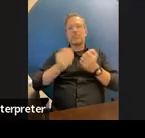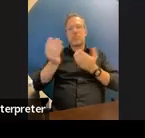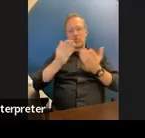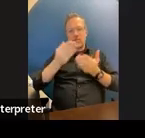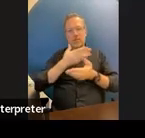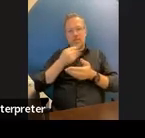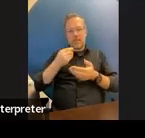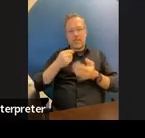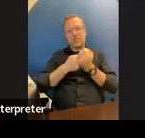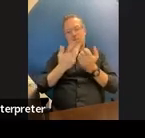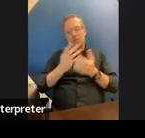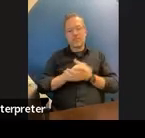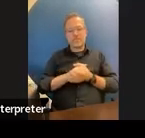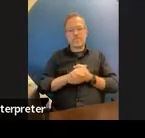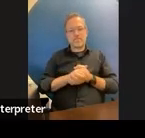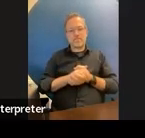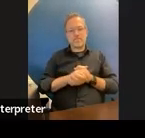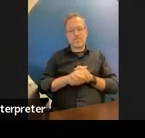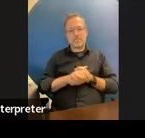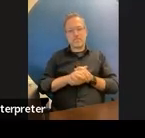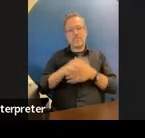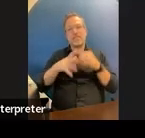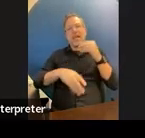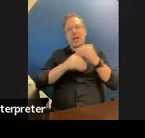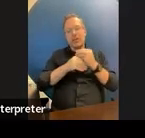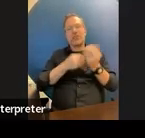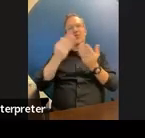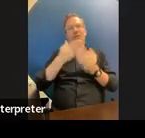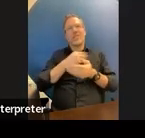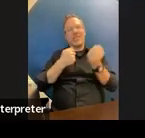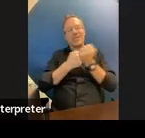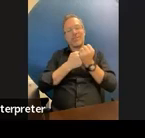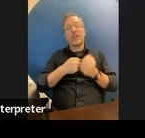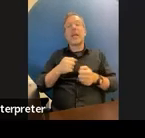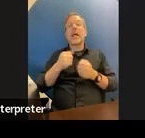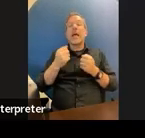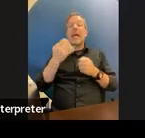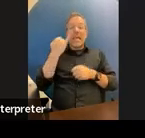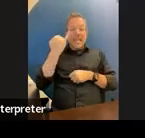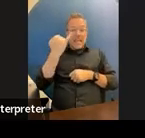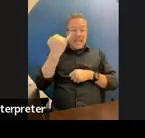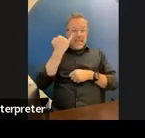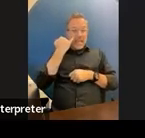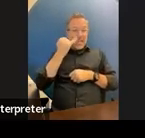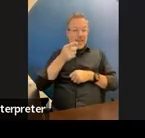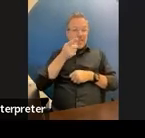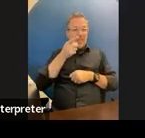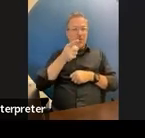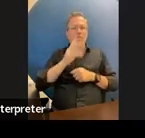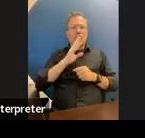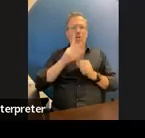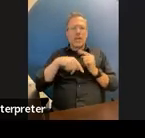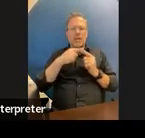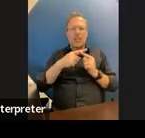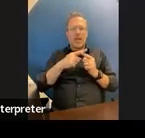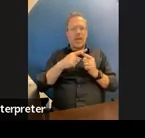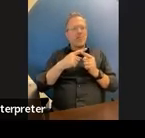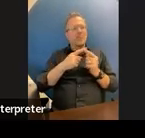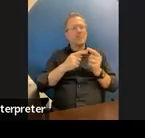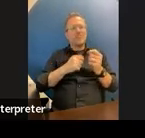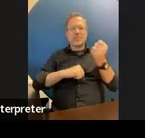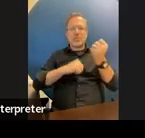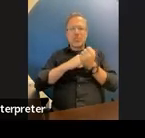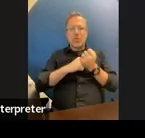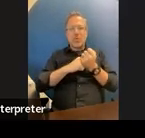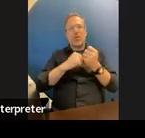um if you're referencing some kind of support or accommodation in a goal